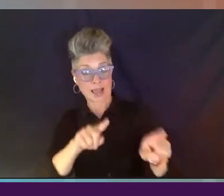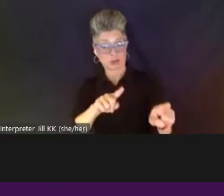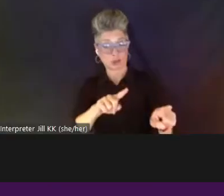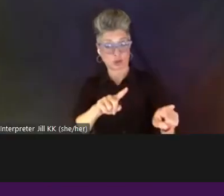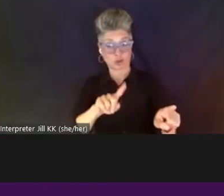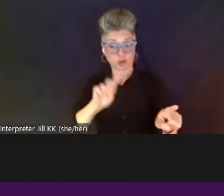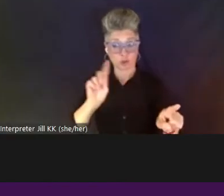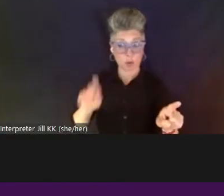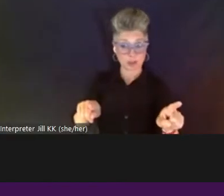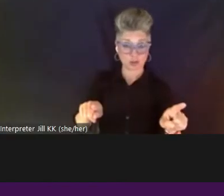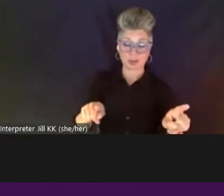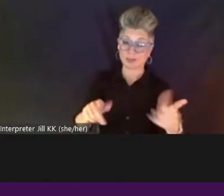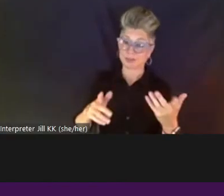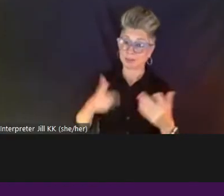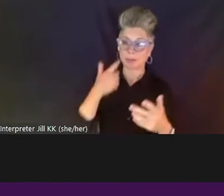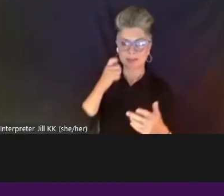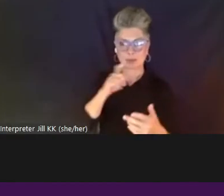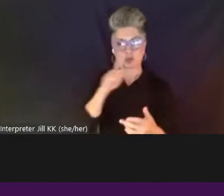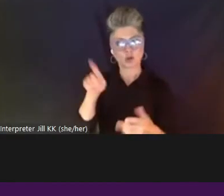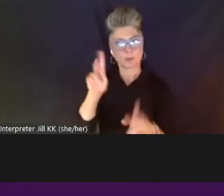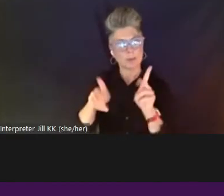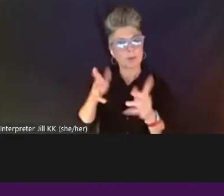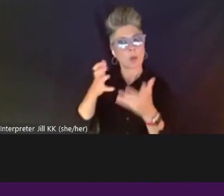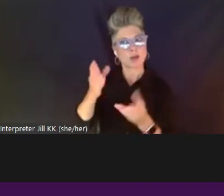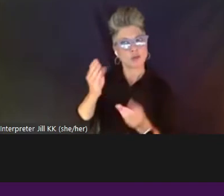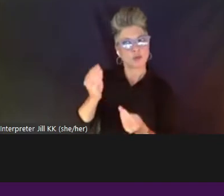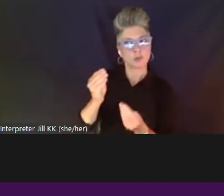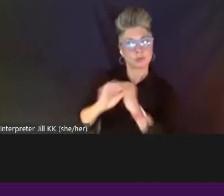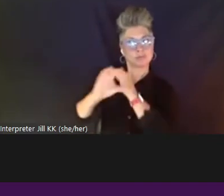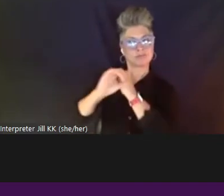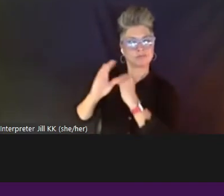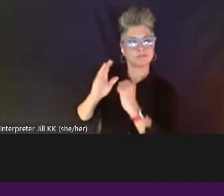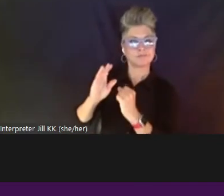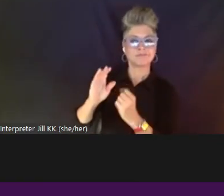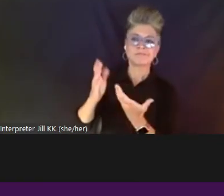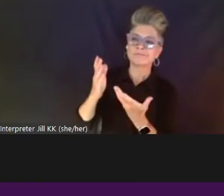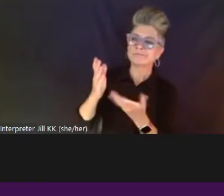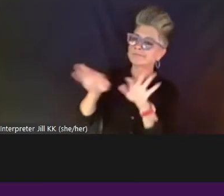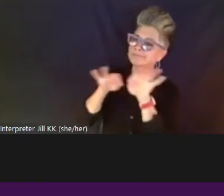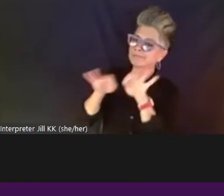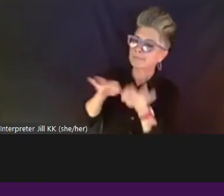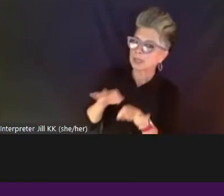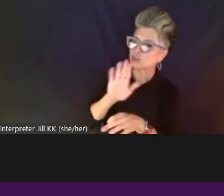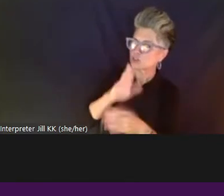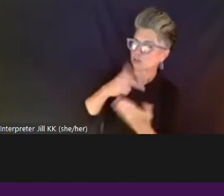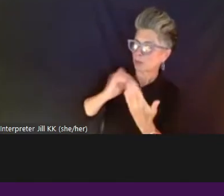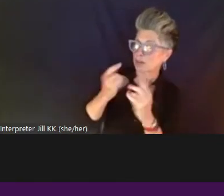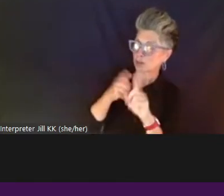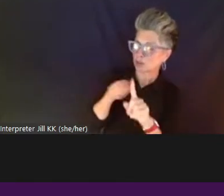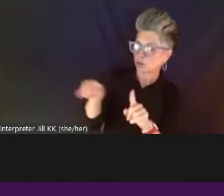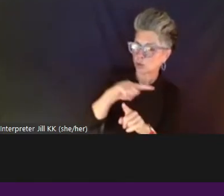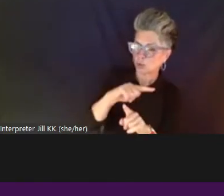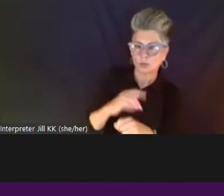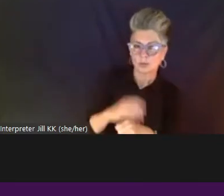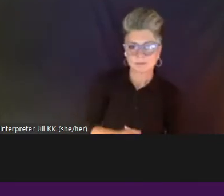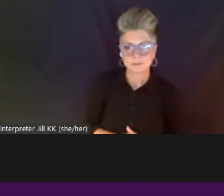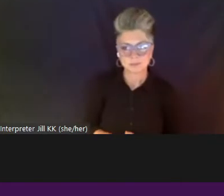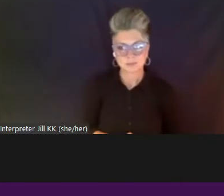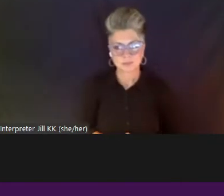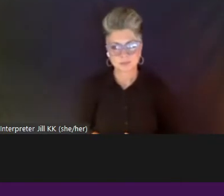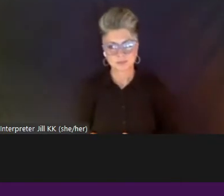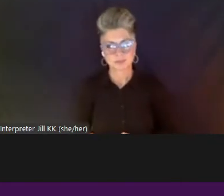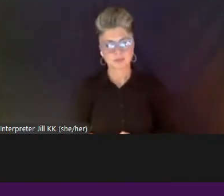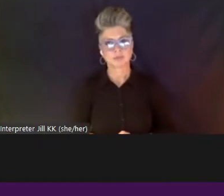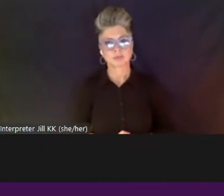Cameo, what's the best way for them to pitch a completed project or docu series to you? Well,